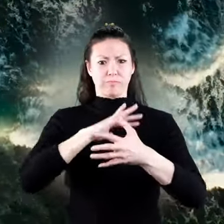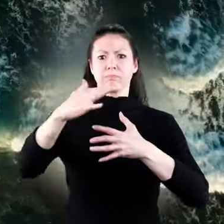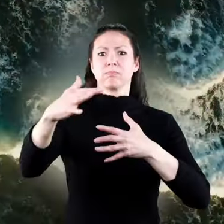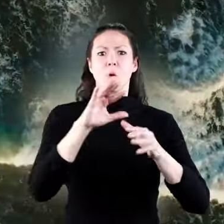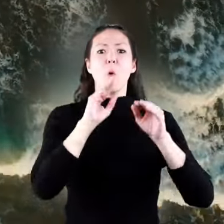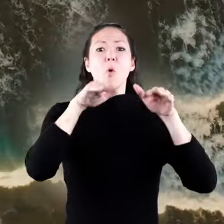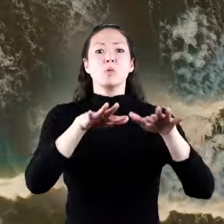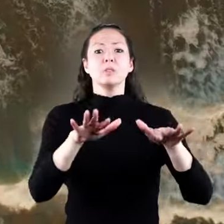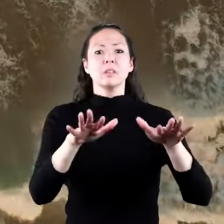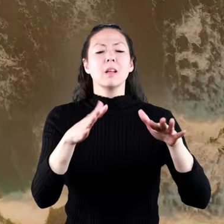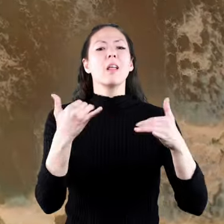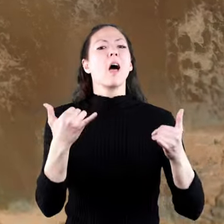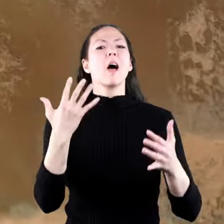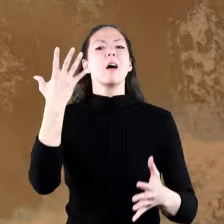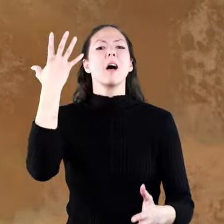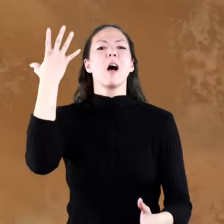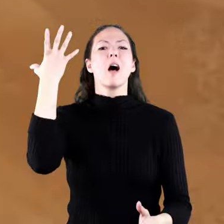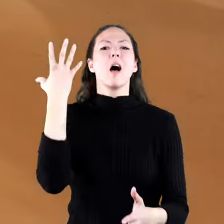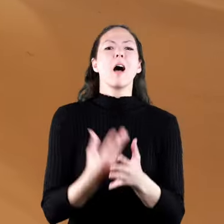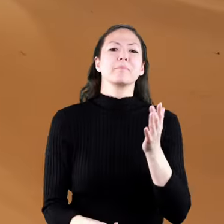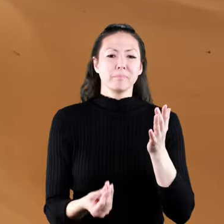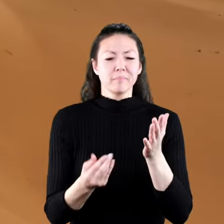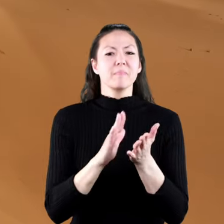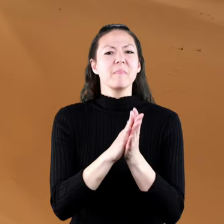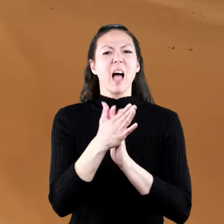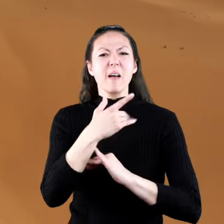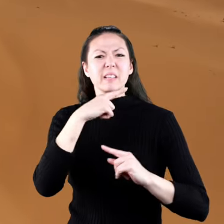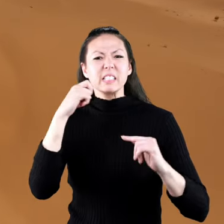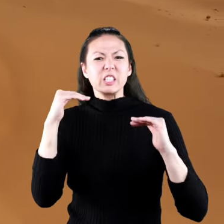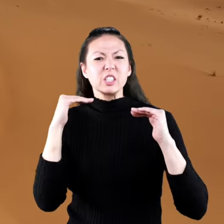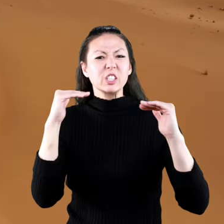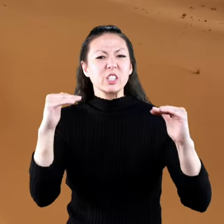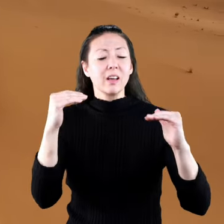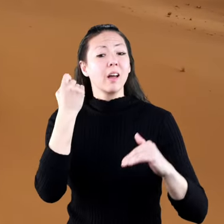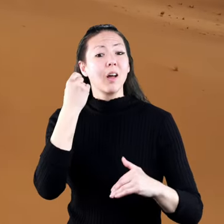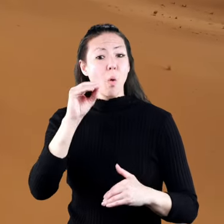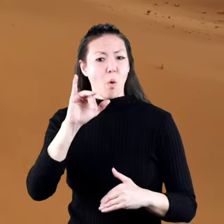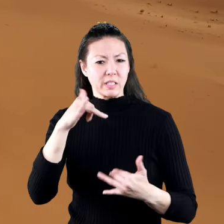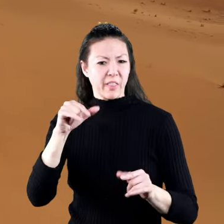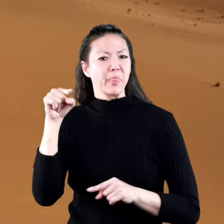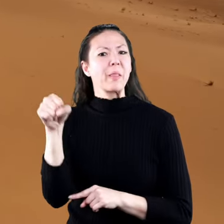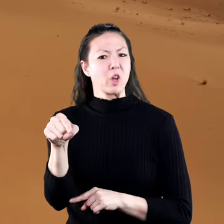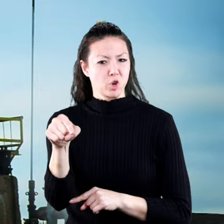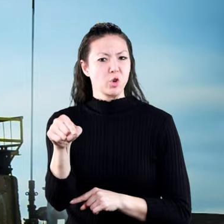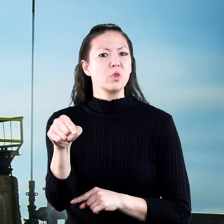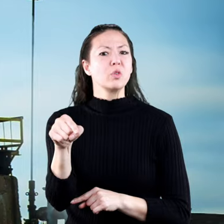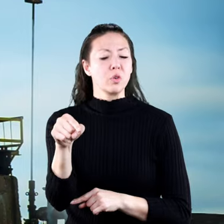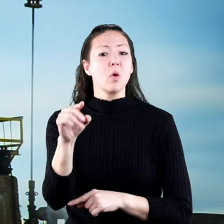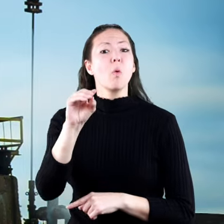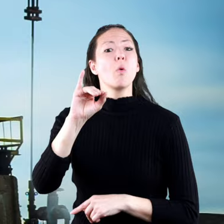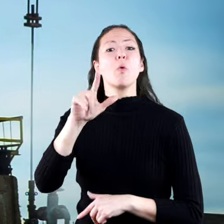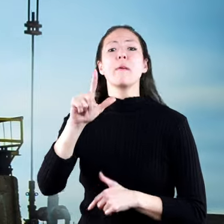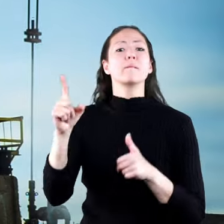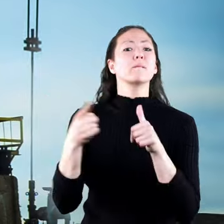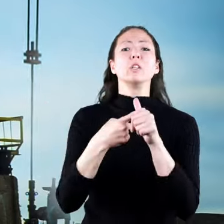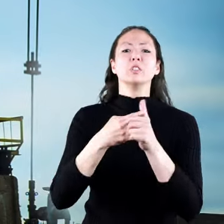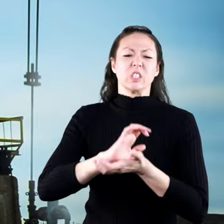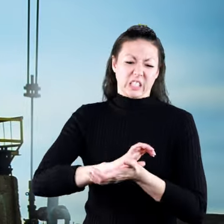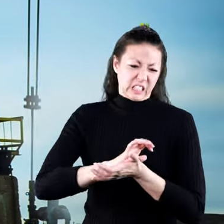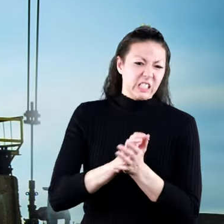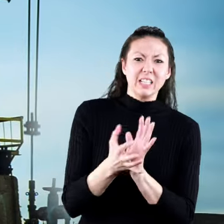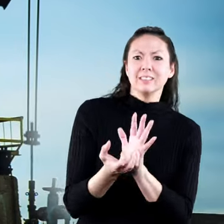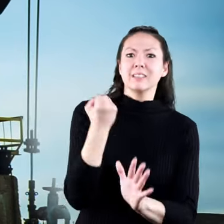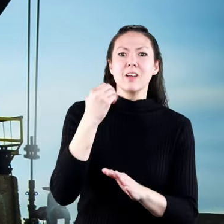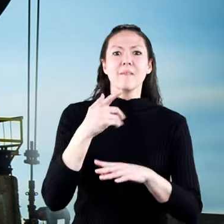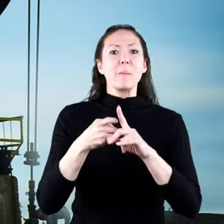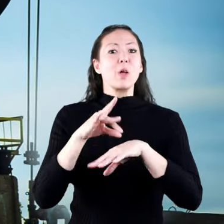The ocean is now gone, and the area is currently largely desert, but the oil remains. As we said, when oil